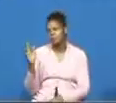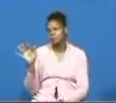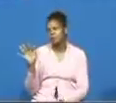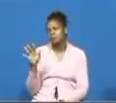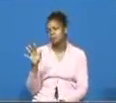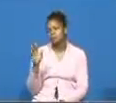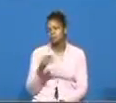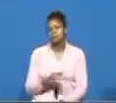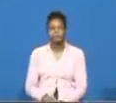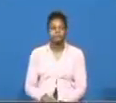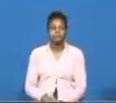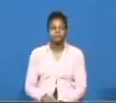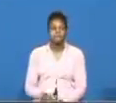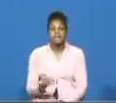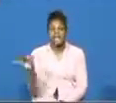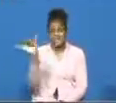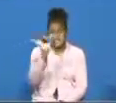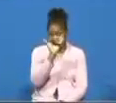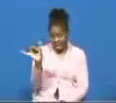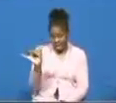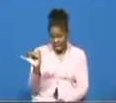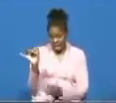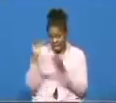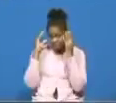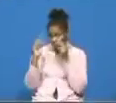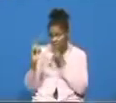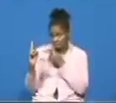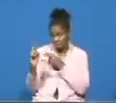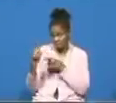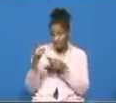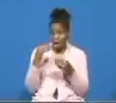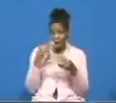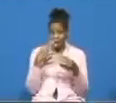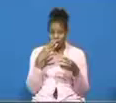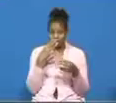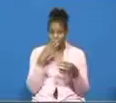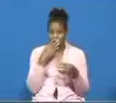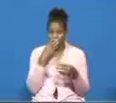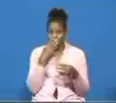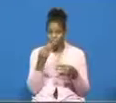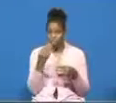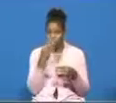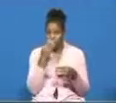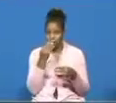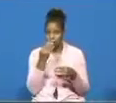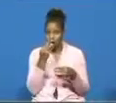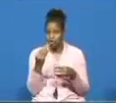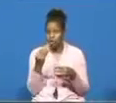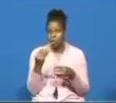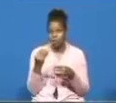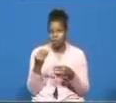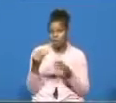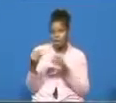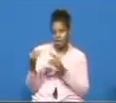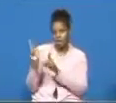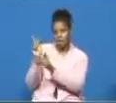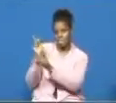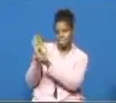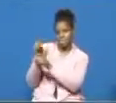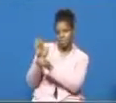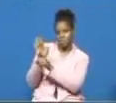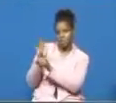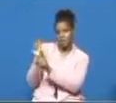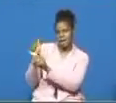so so that same moses who they were talking against him they were abusing him verbally they were